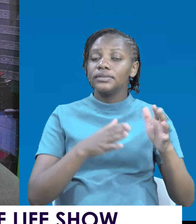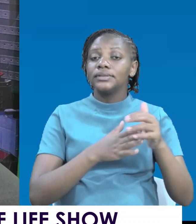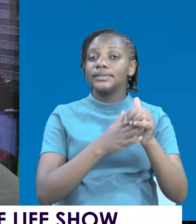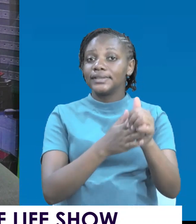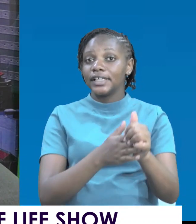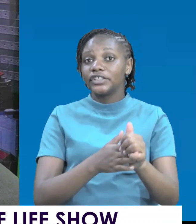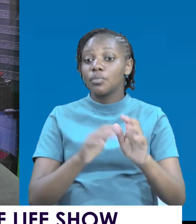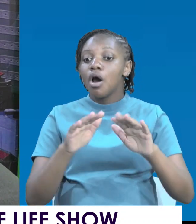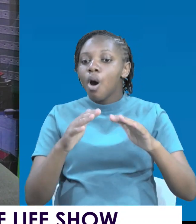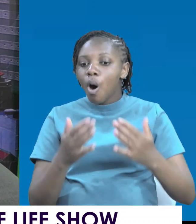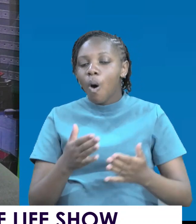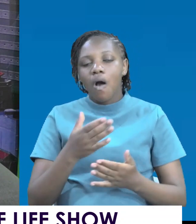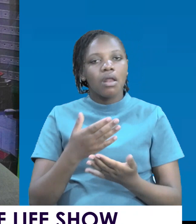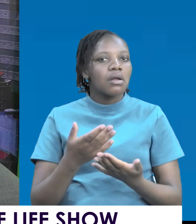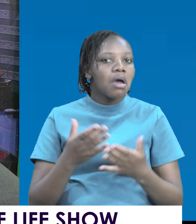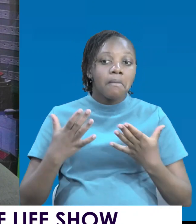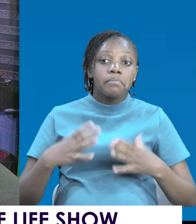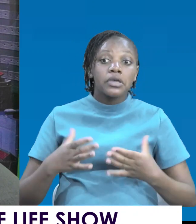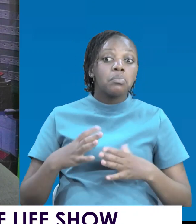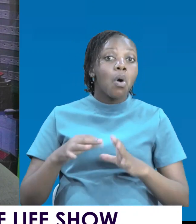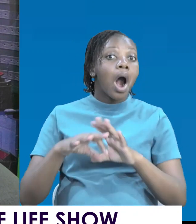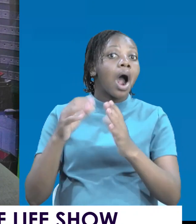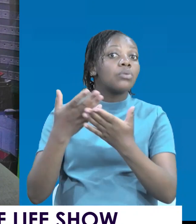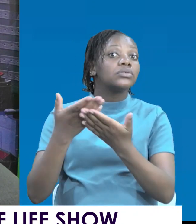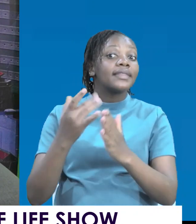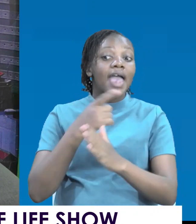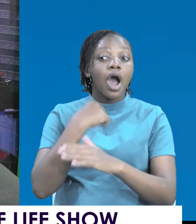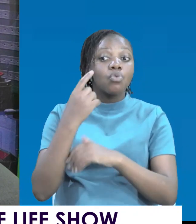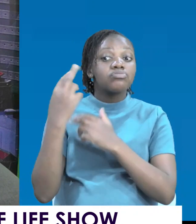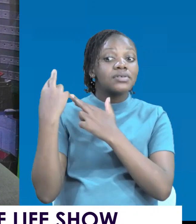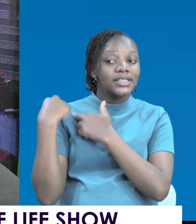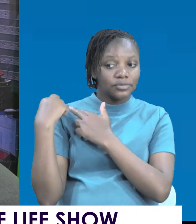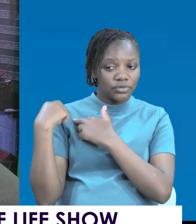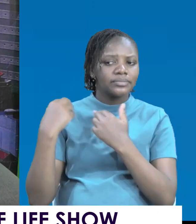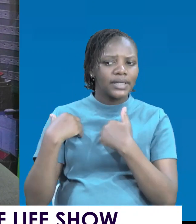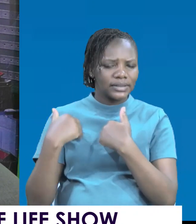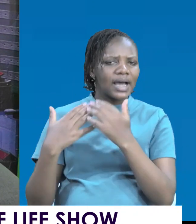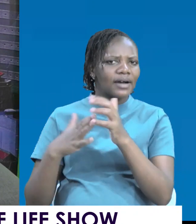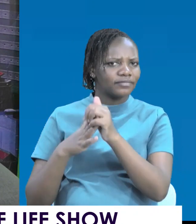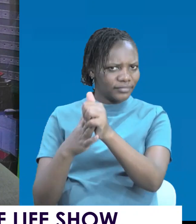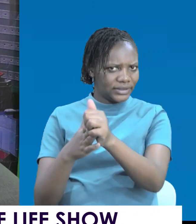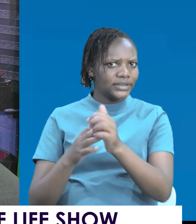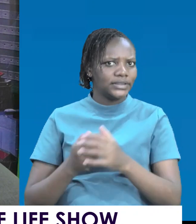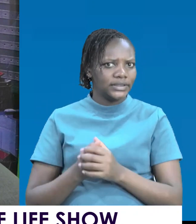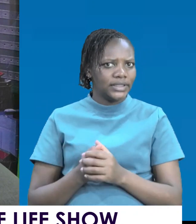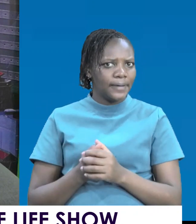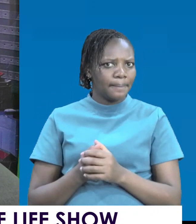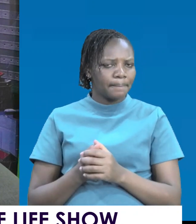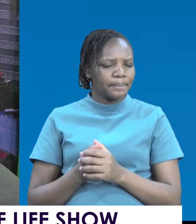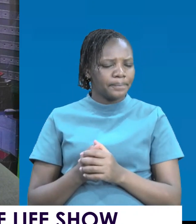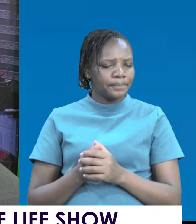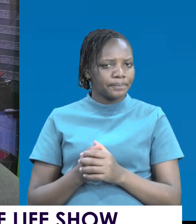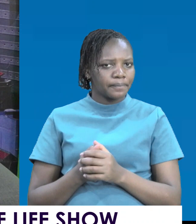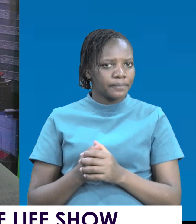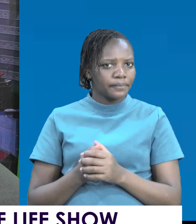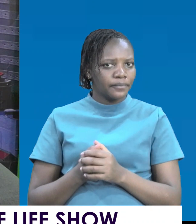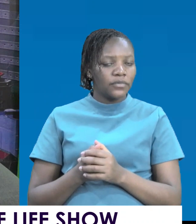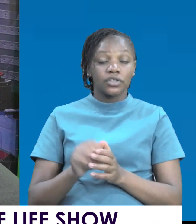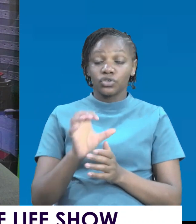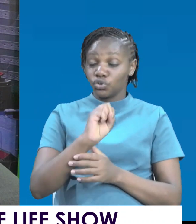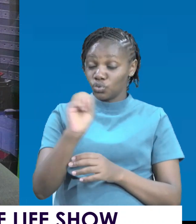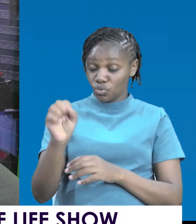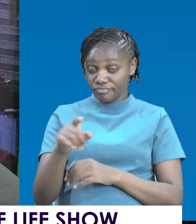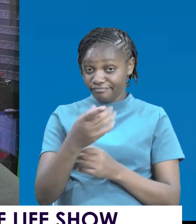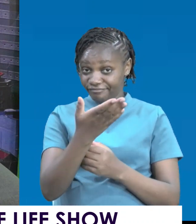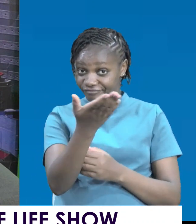Or even men and women that have been given the responsibility to lead. Empathy demands that you as a